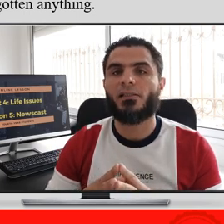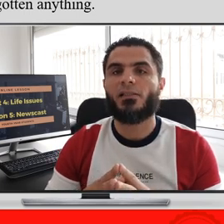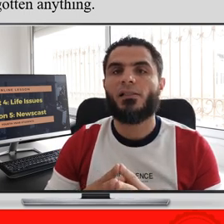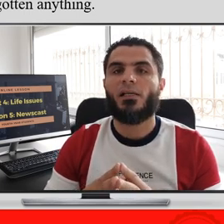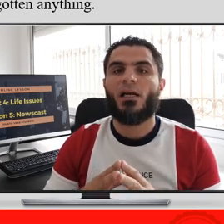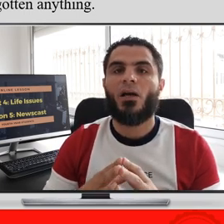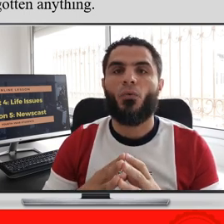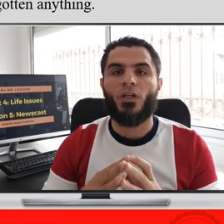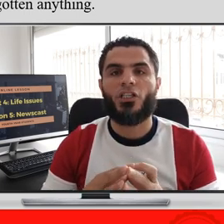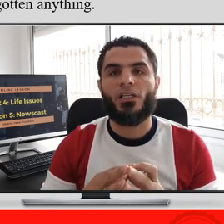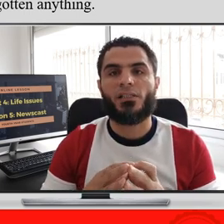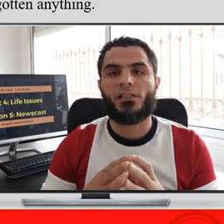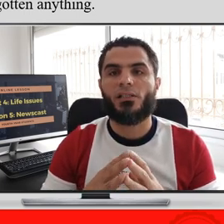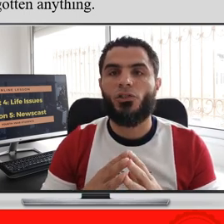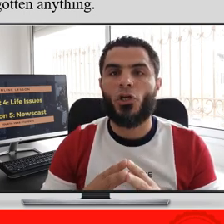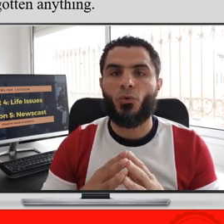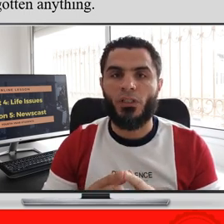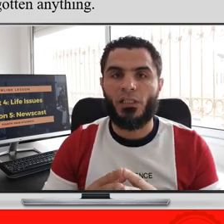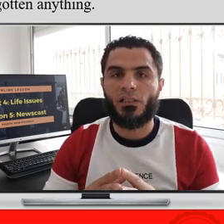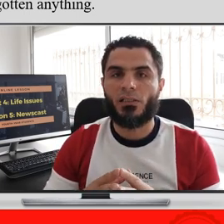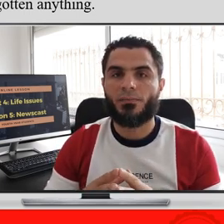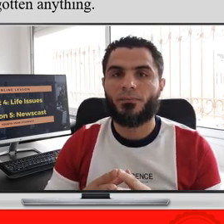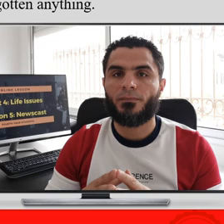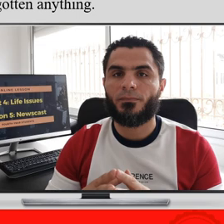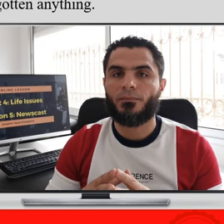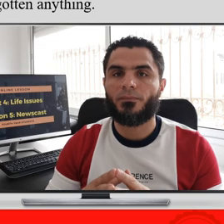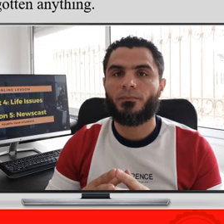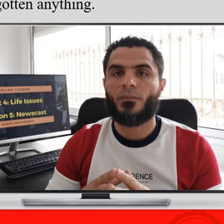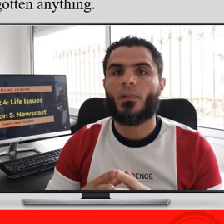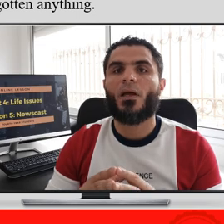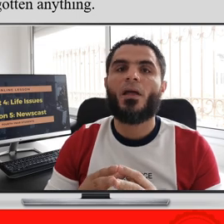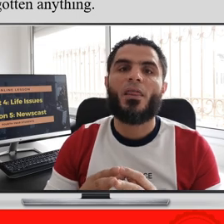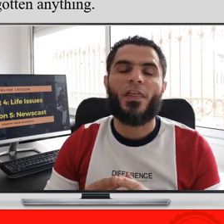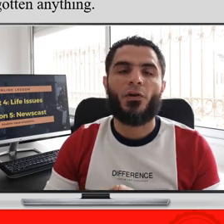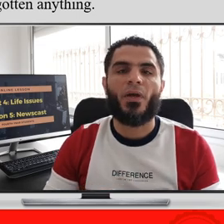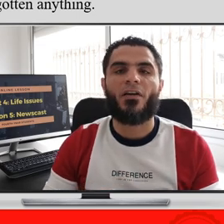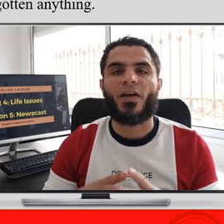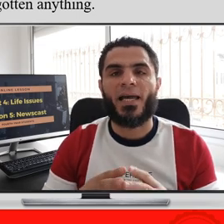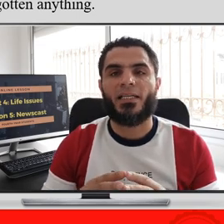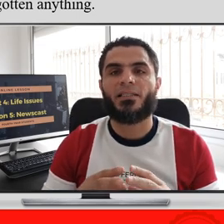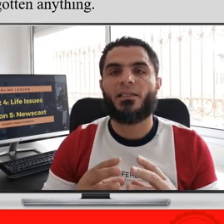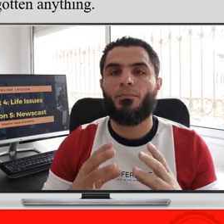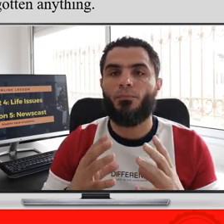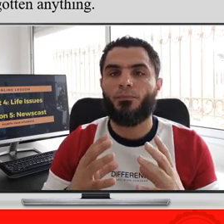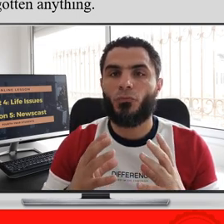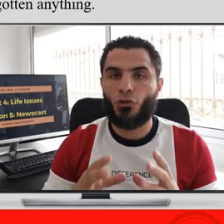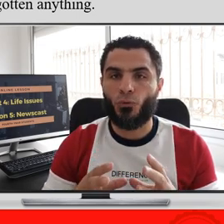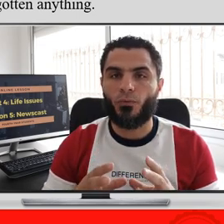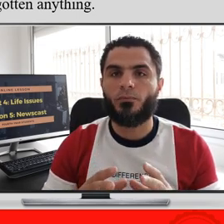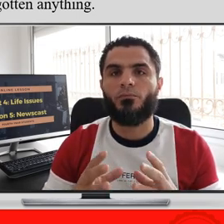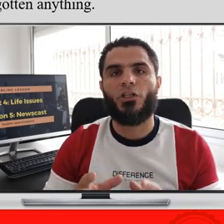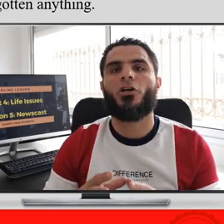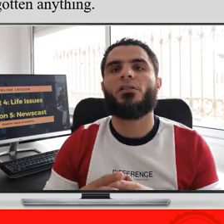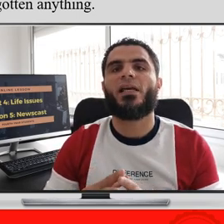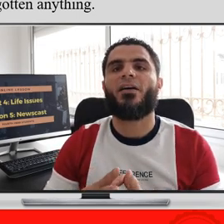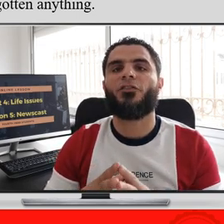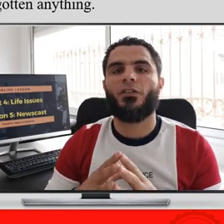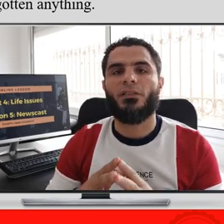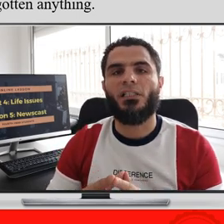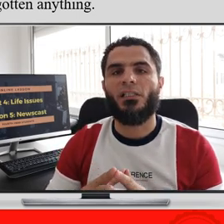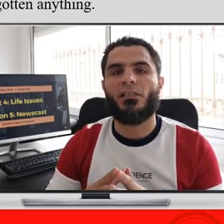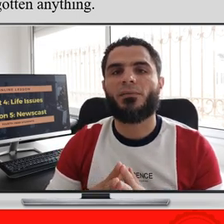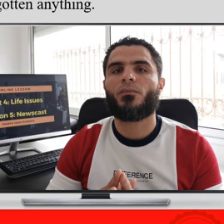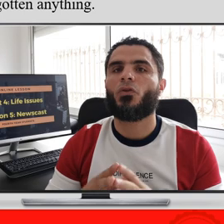sentence, which is NO NEED. Then we have added TO because